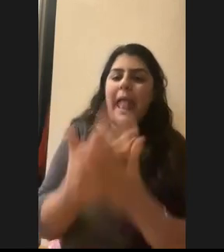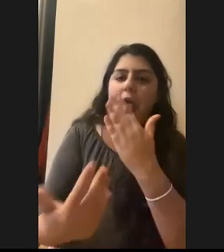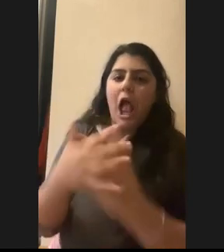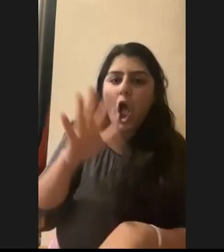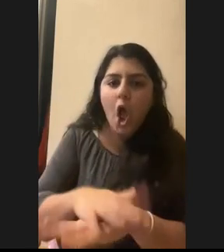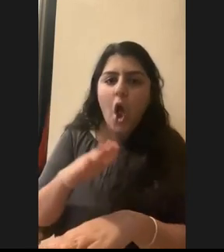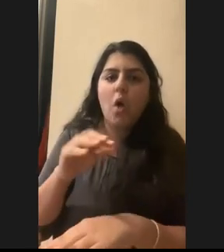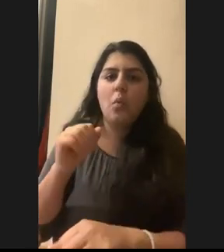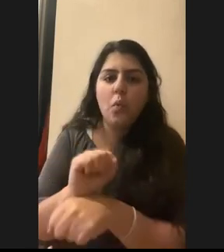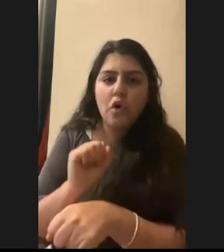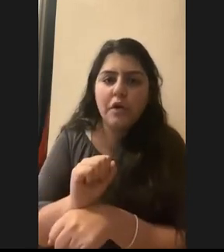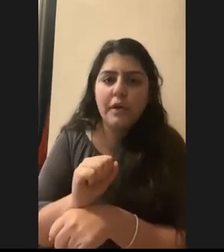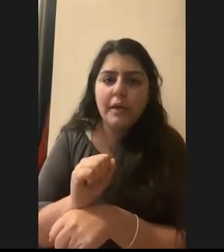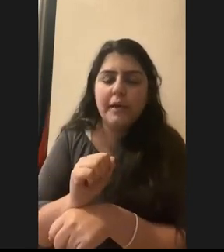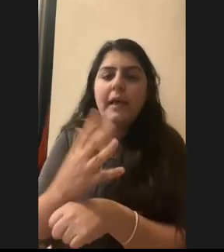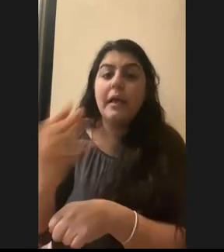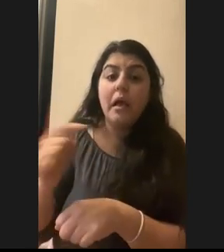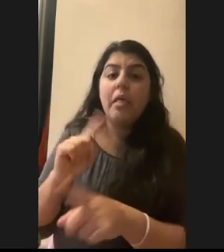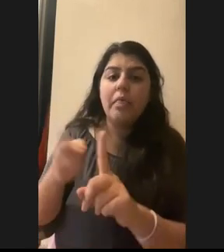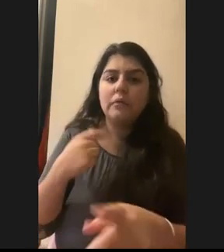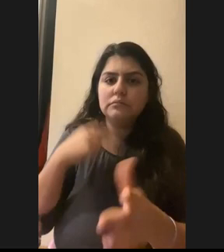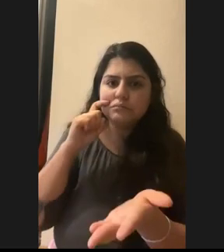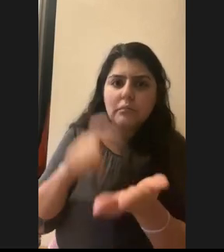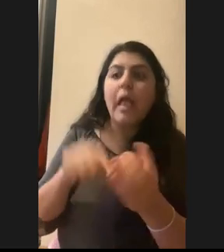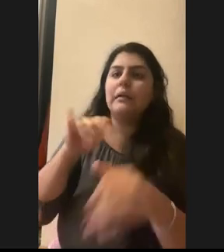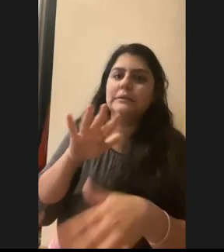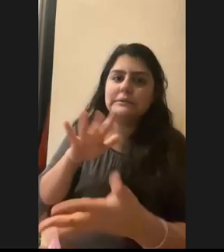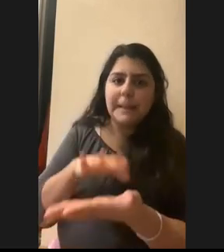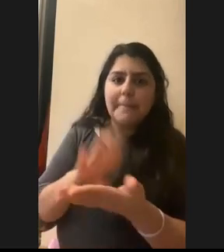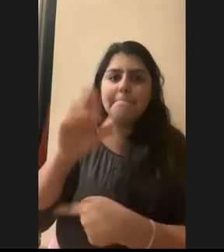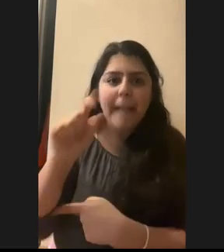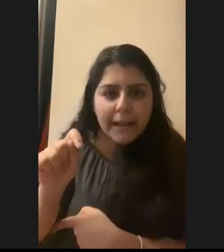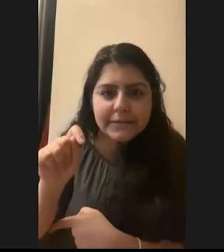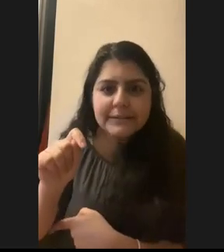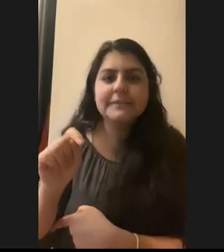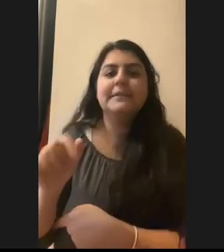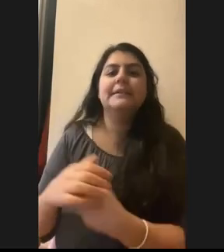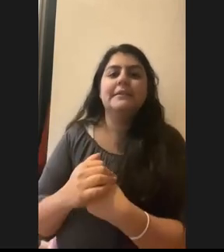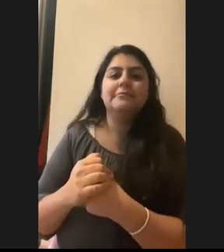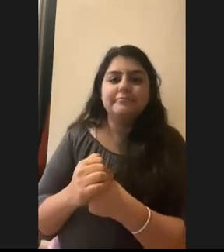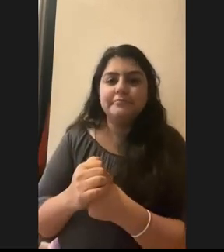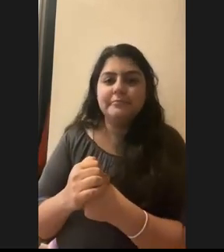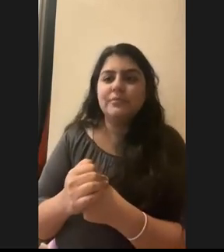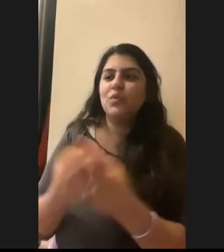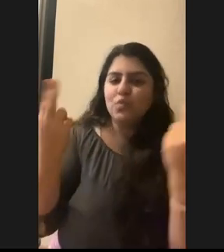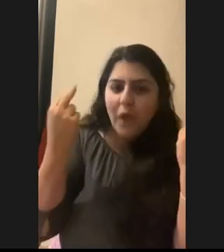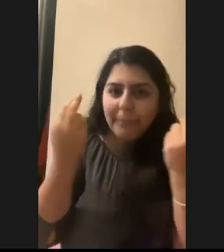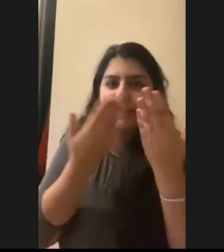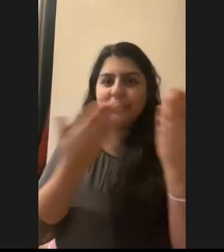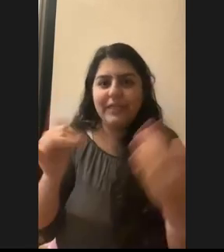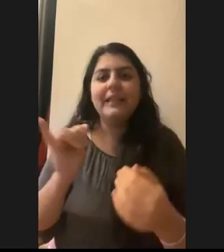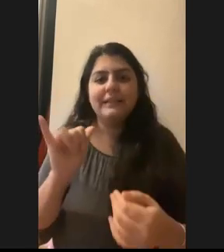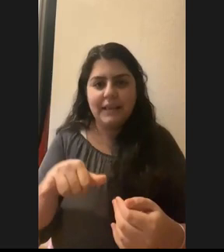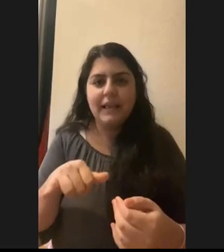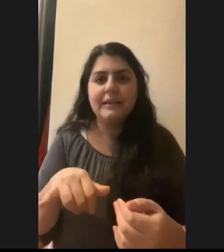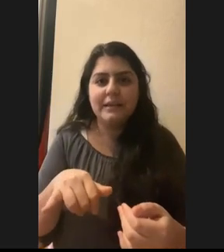And, um, when I realized, oh, could go study bats and, um, rabbits and things, um, that